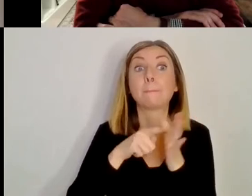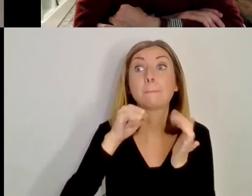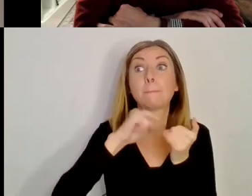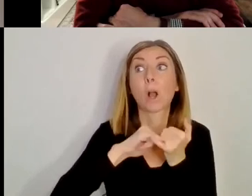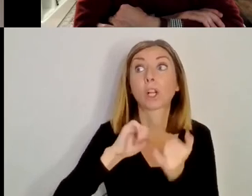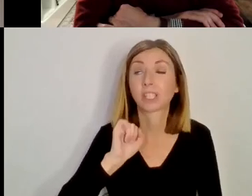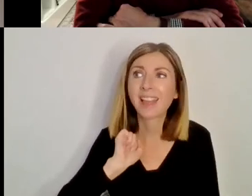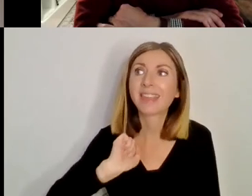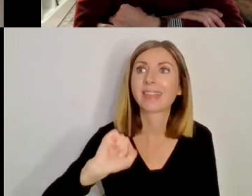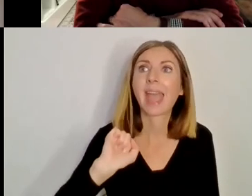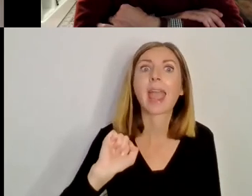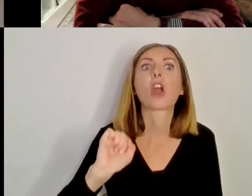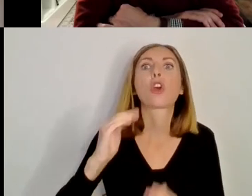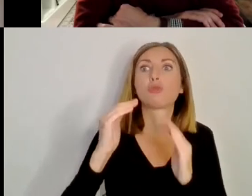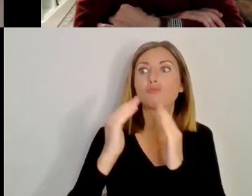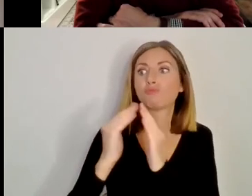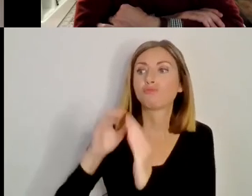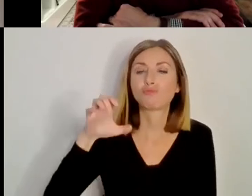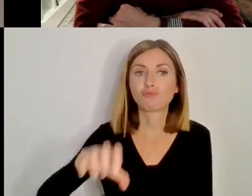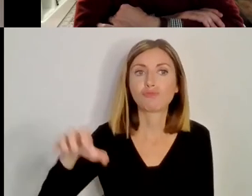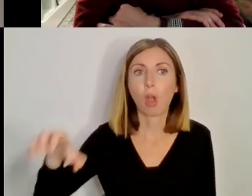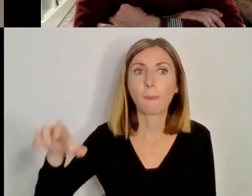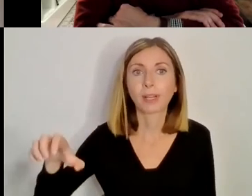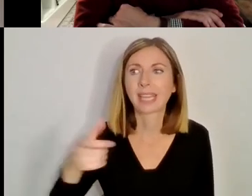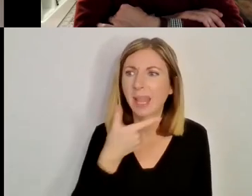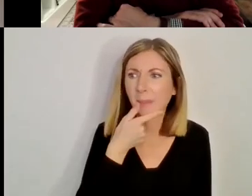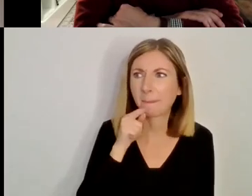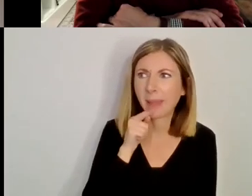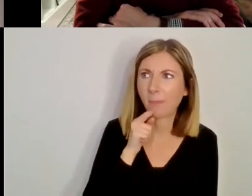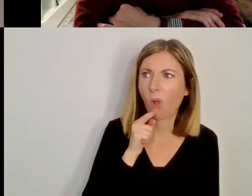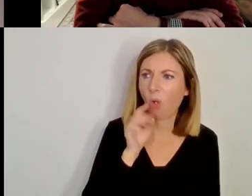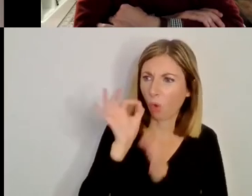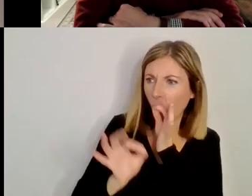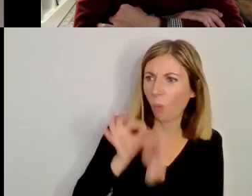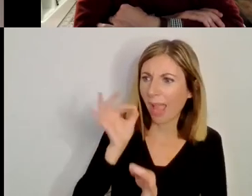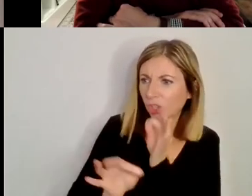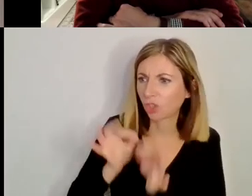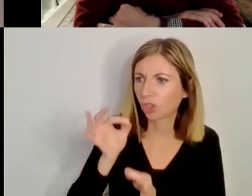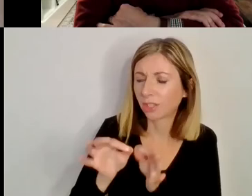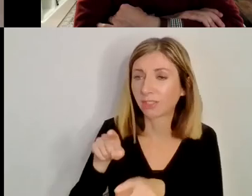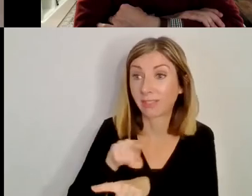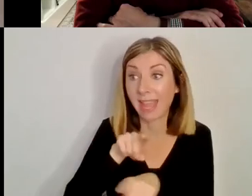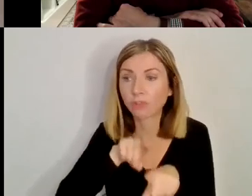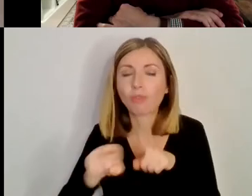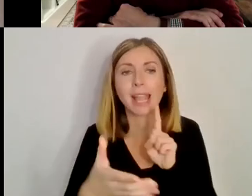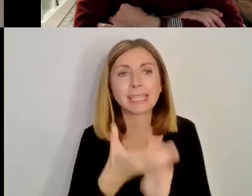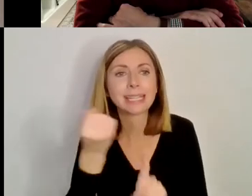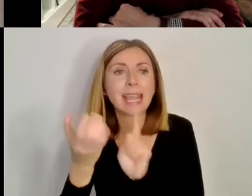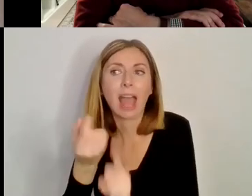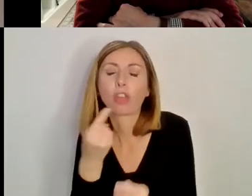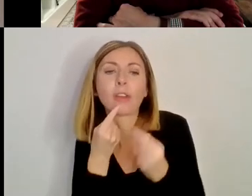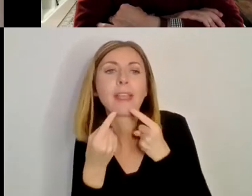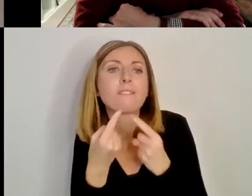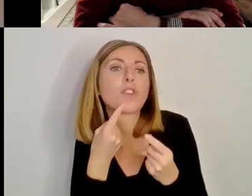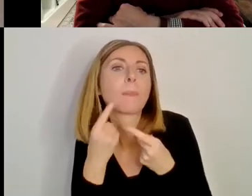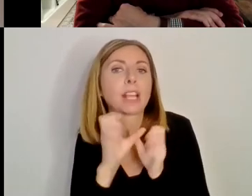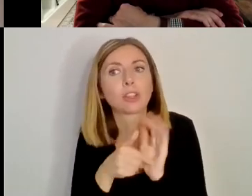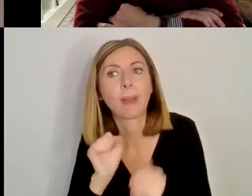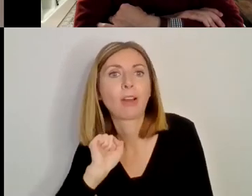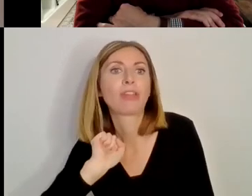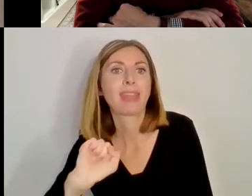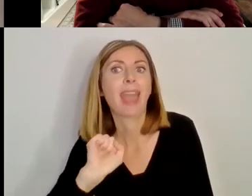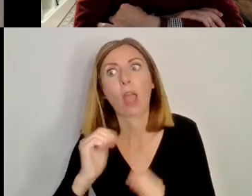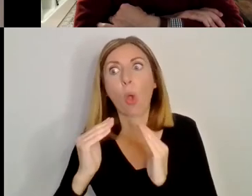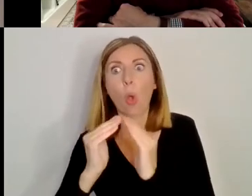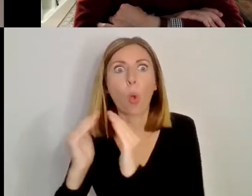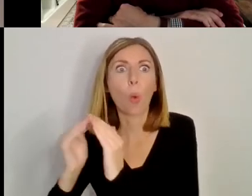um, and they, they collated all the information they had. And they started out their, their claim to, to justify